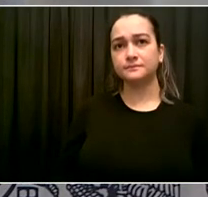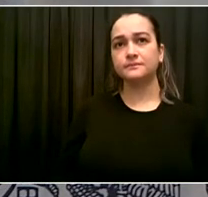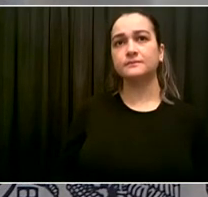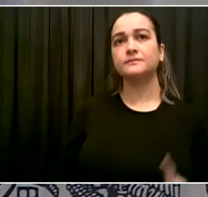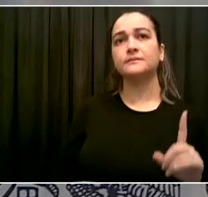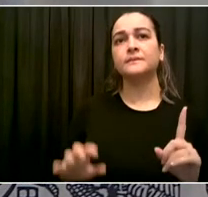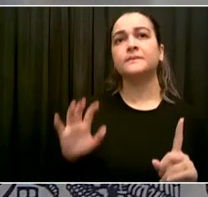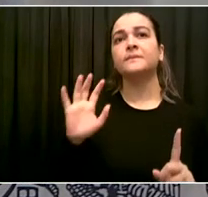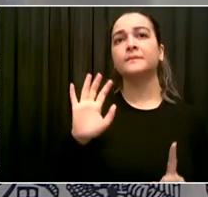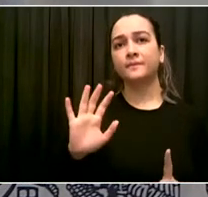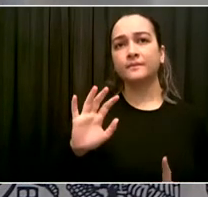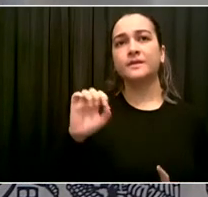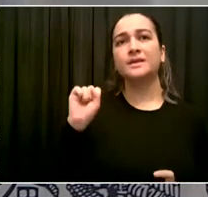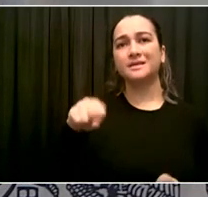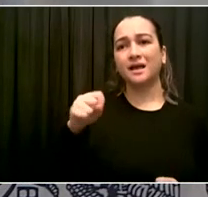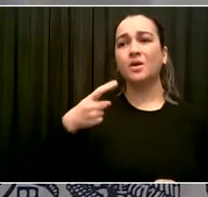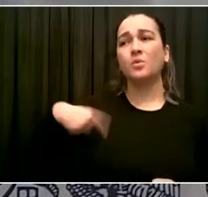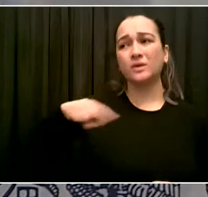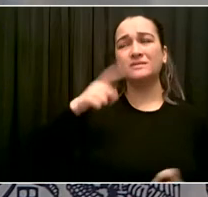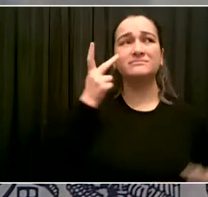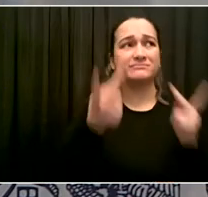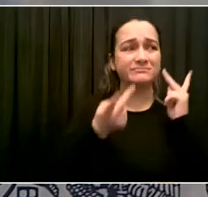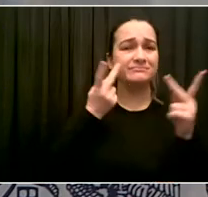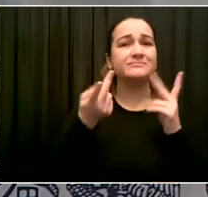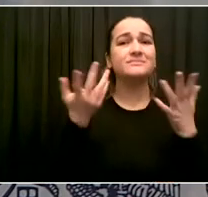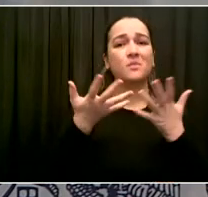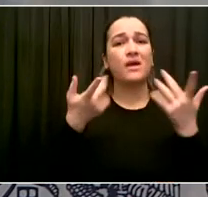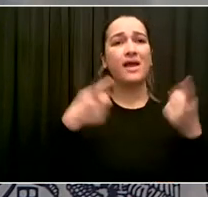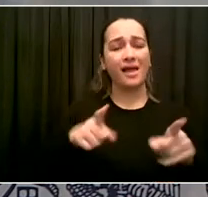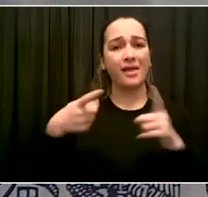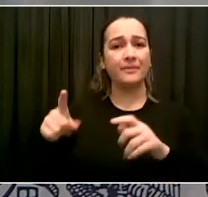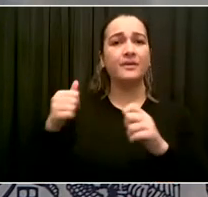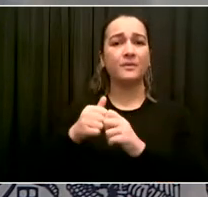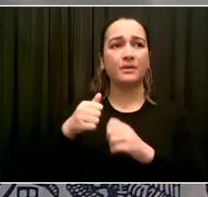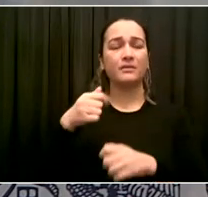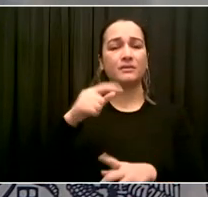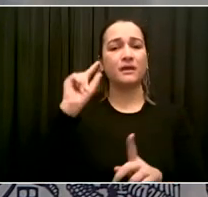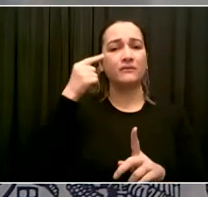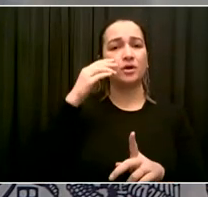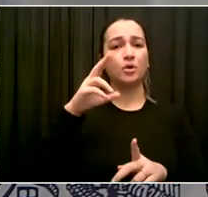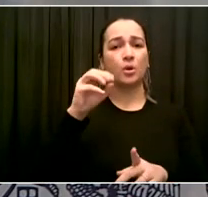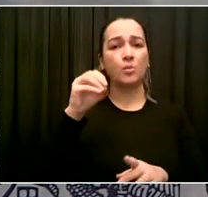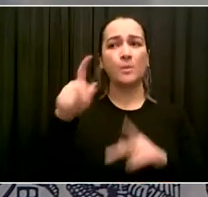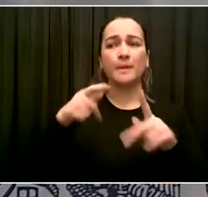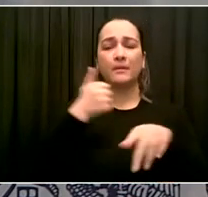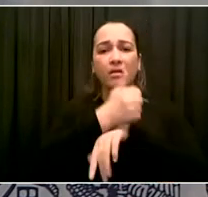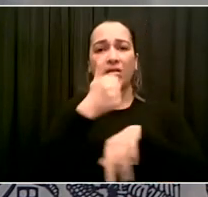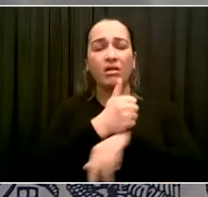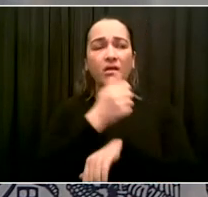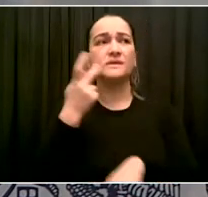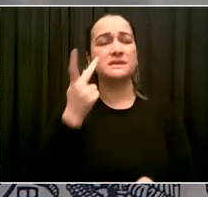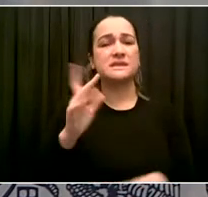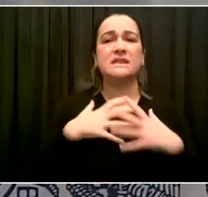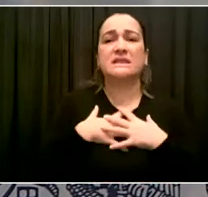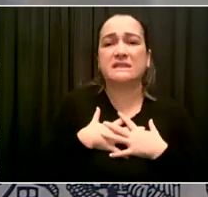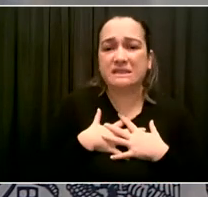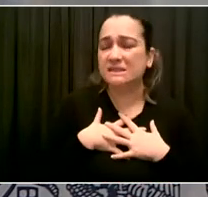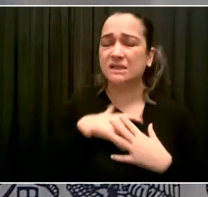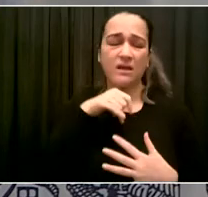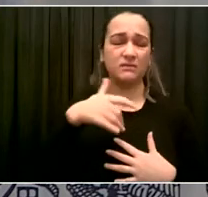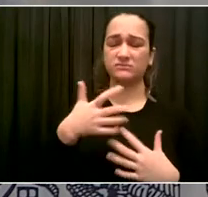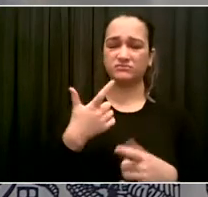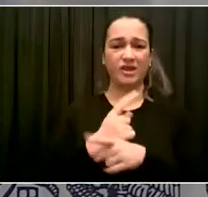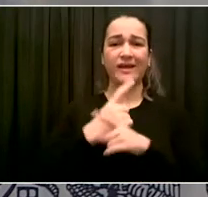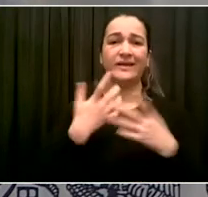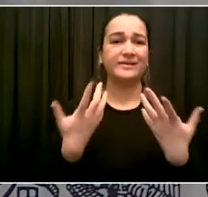But I'll tell you what I'm seeing now, it's a worse version, a much